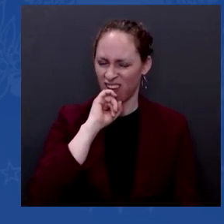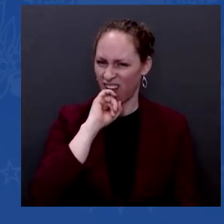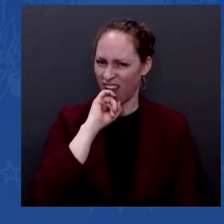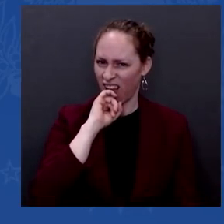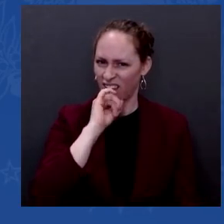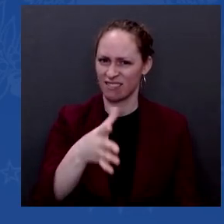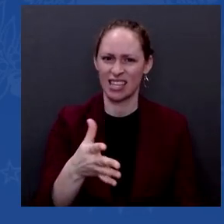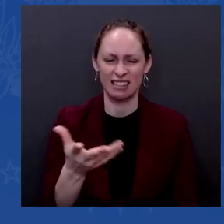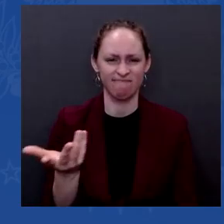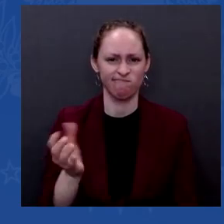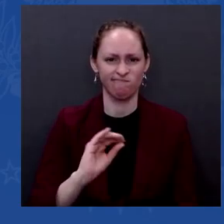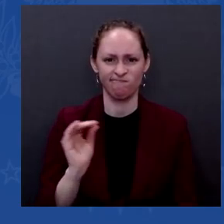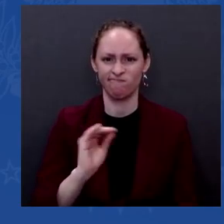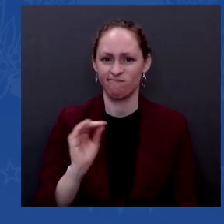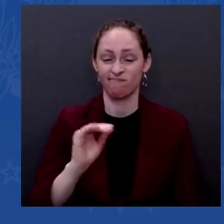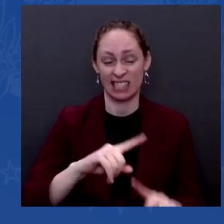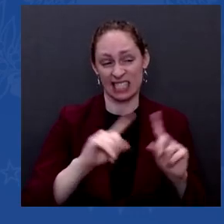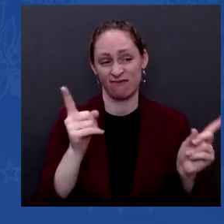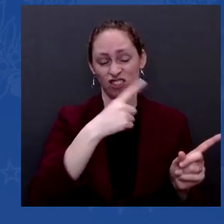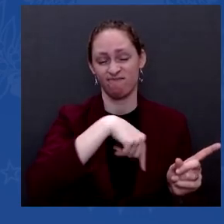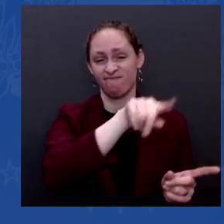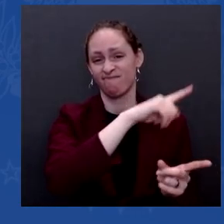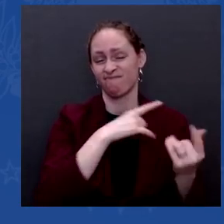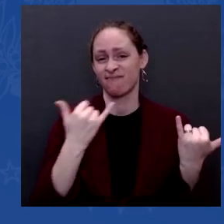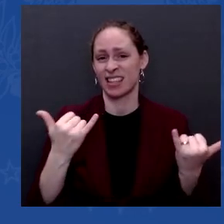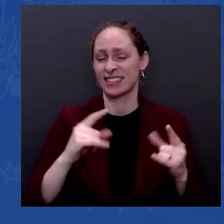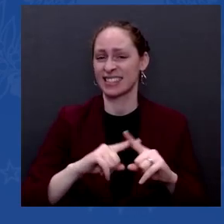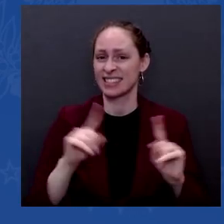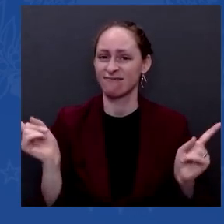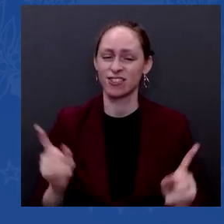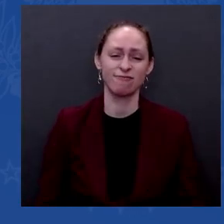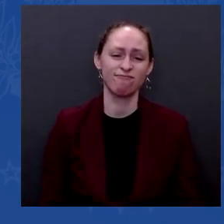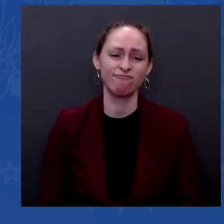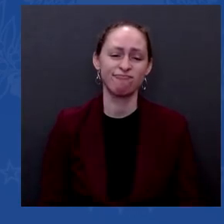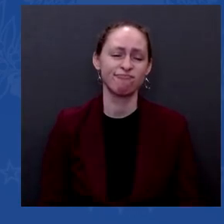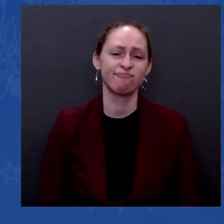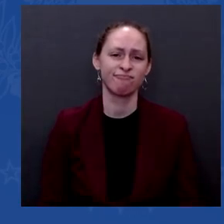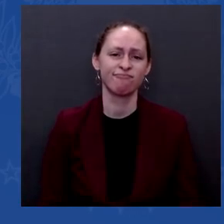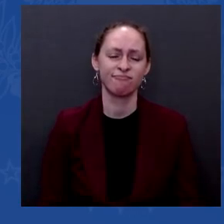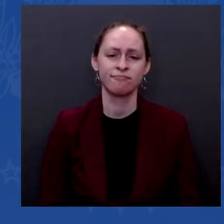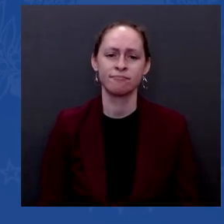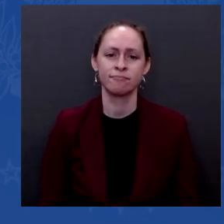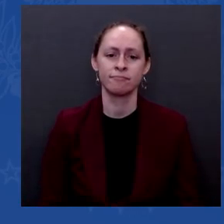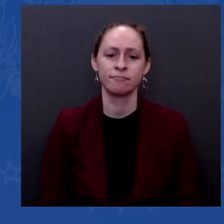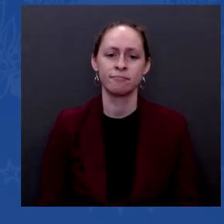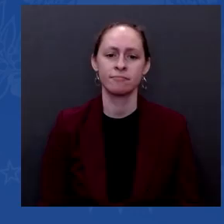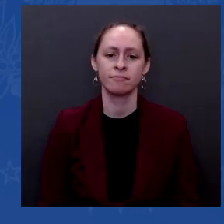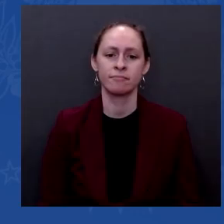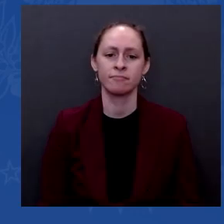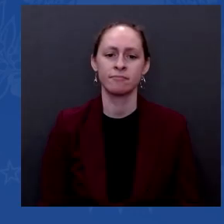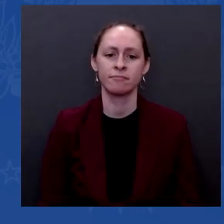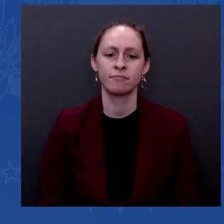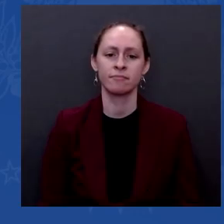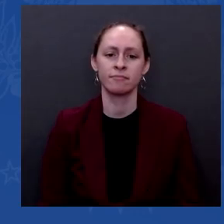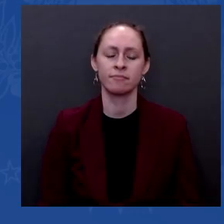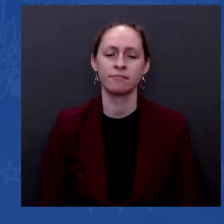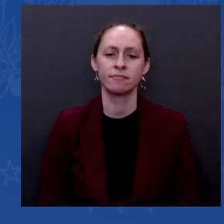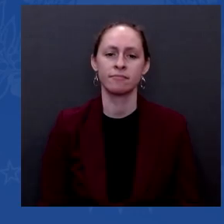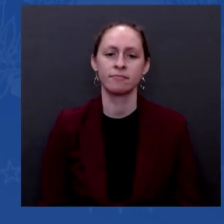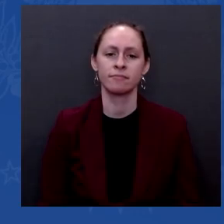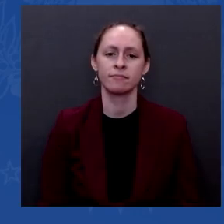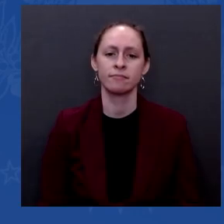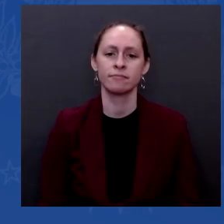— no matter how strongly one supports as a Republican and or